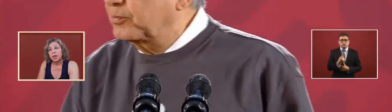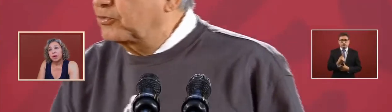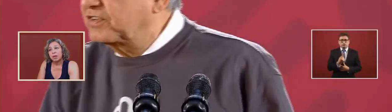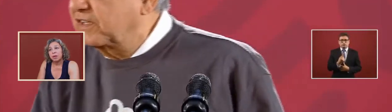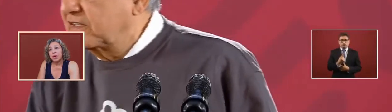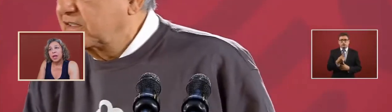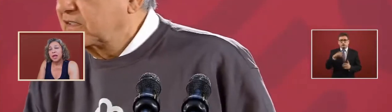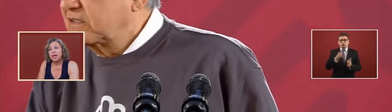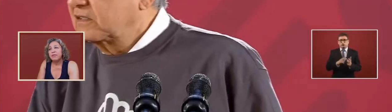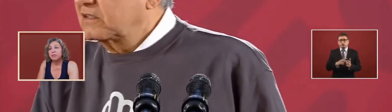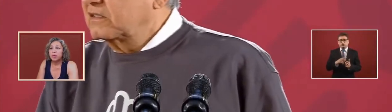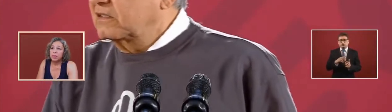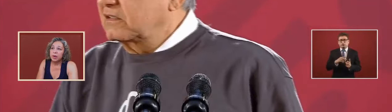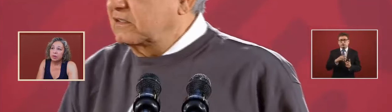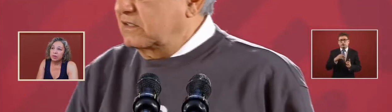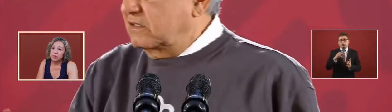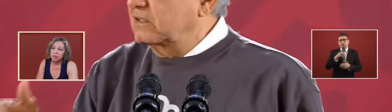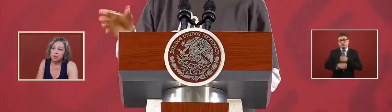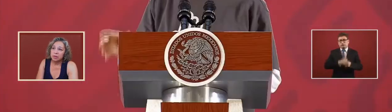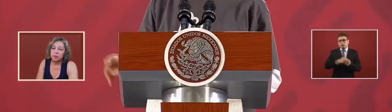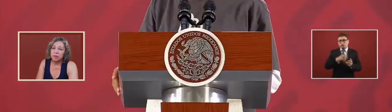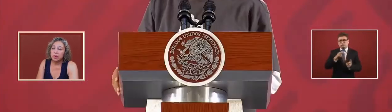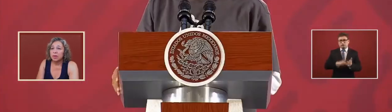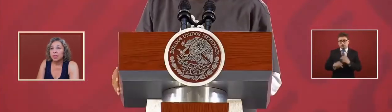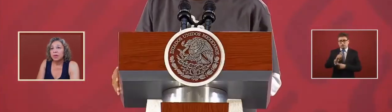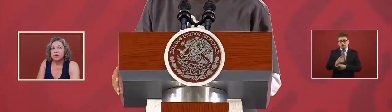and i even proposed